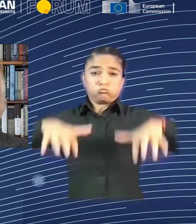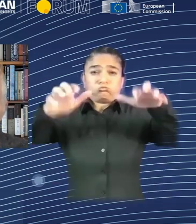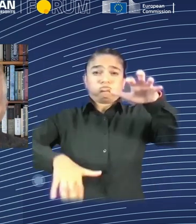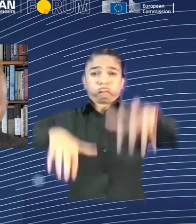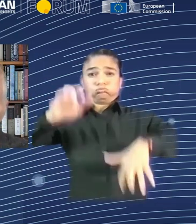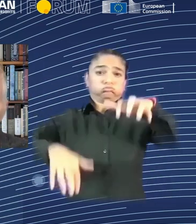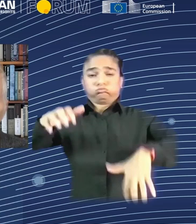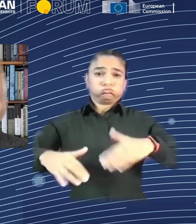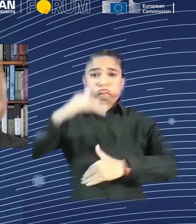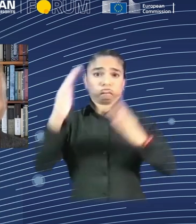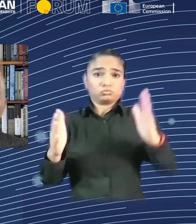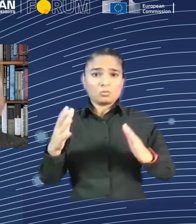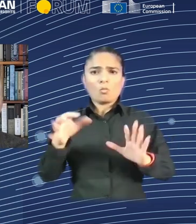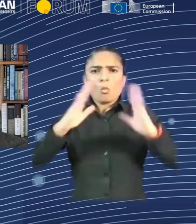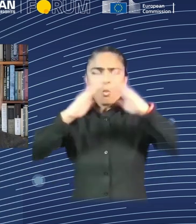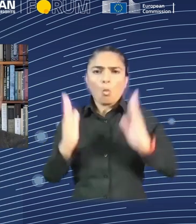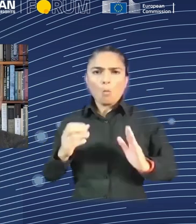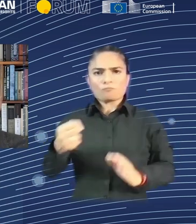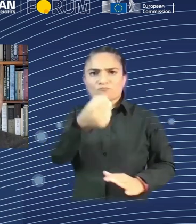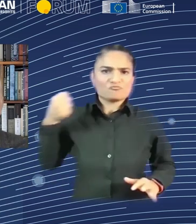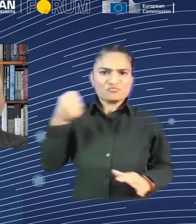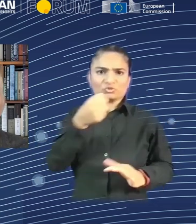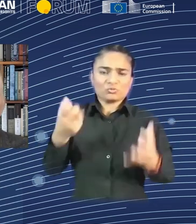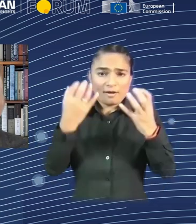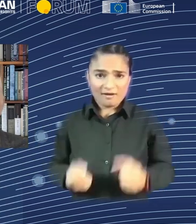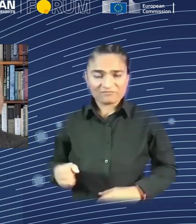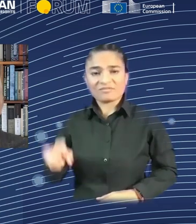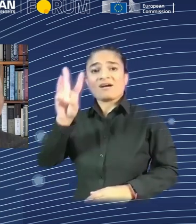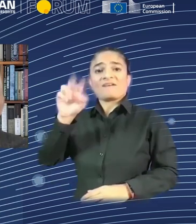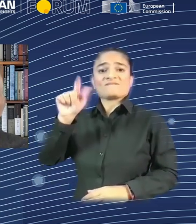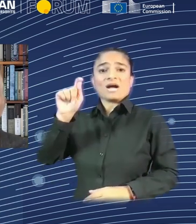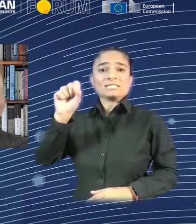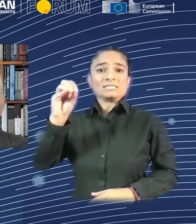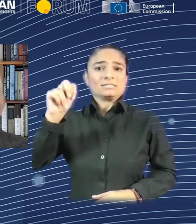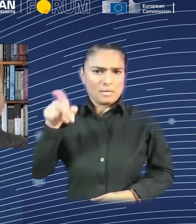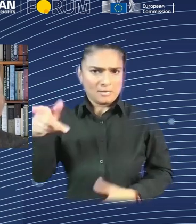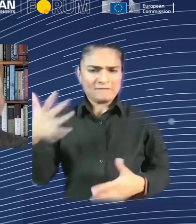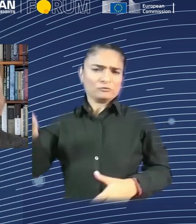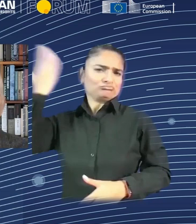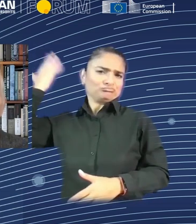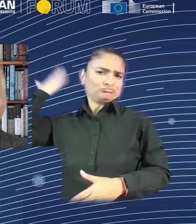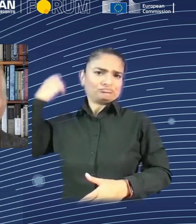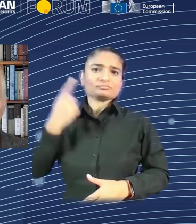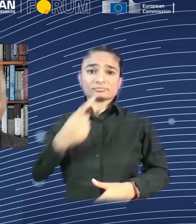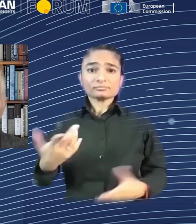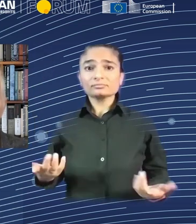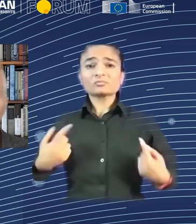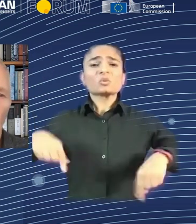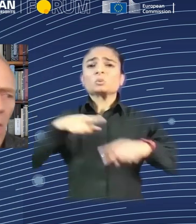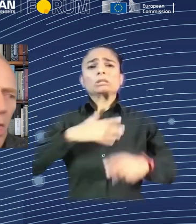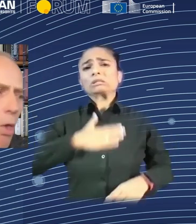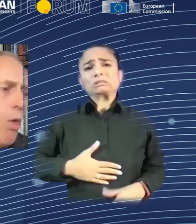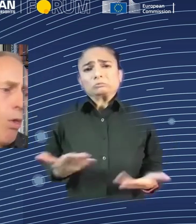that there would be a need for only a few of these machines. With the personal computer, we saw there was millions.